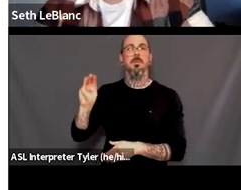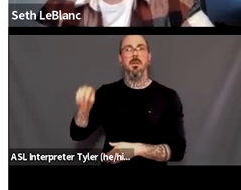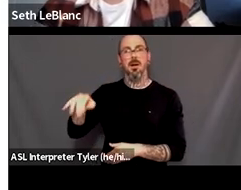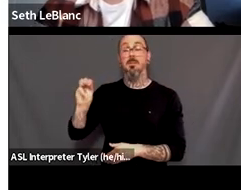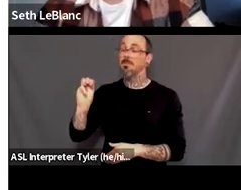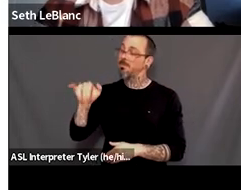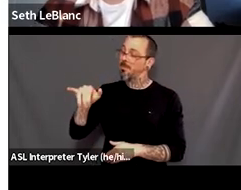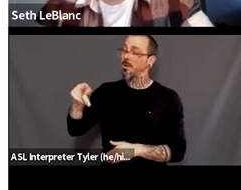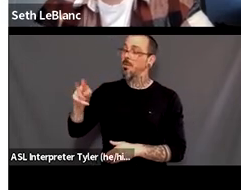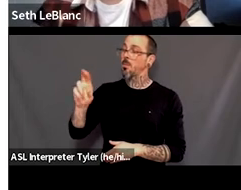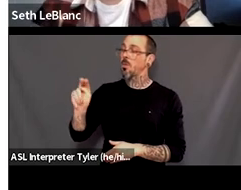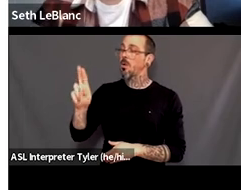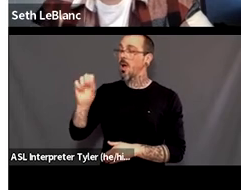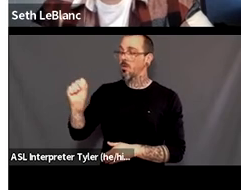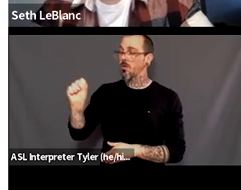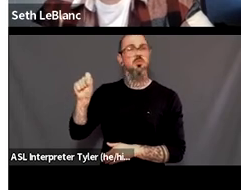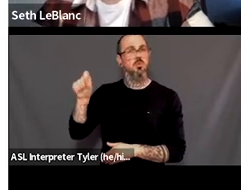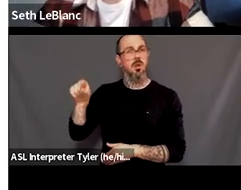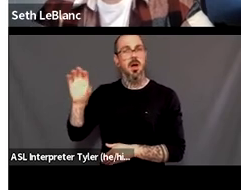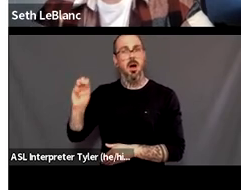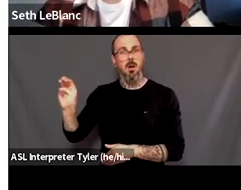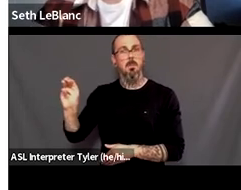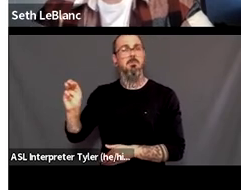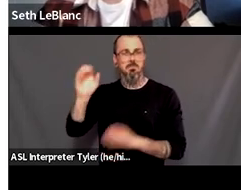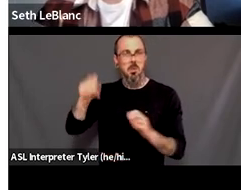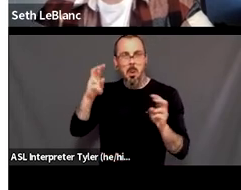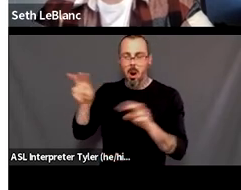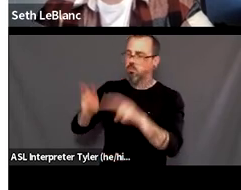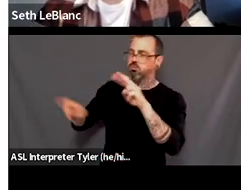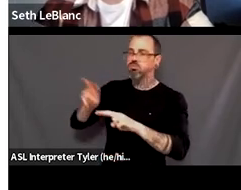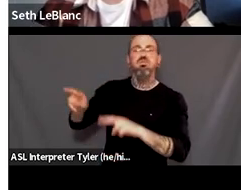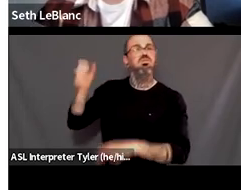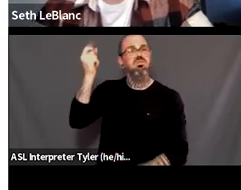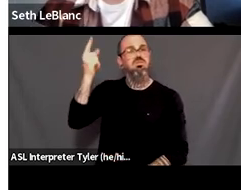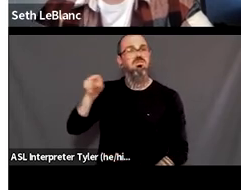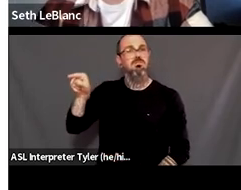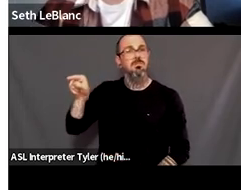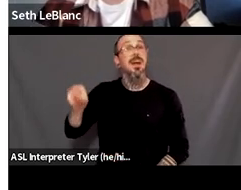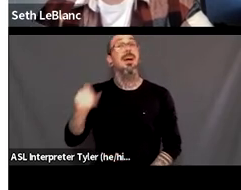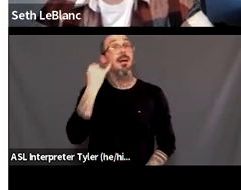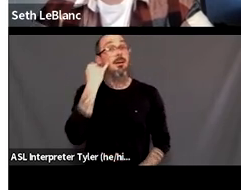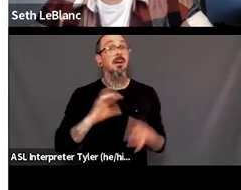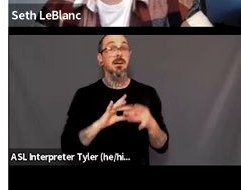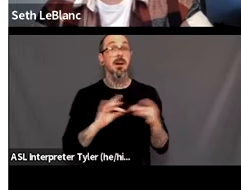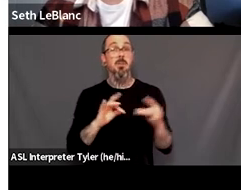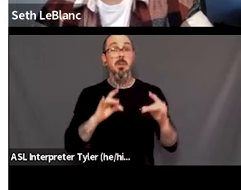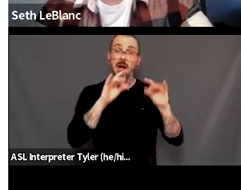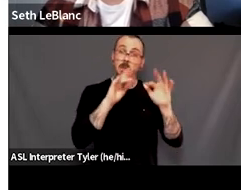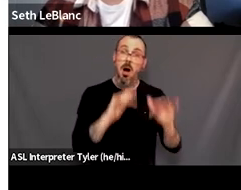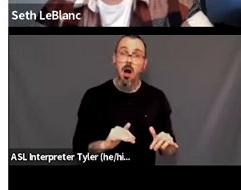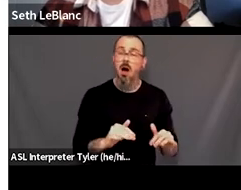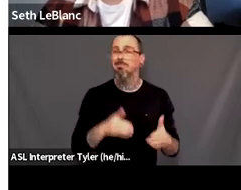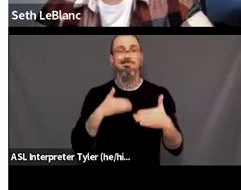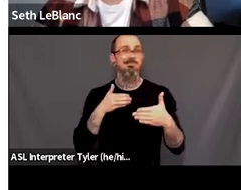and address comments that are anti-black anti-indigenous racist transphobic biphobic homophobic all the